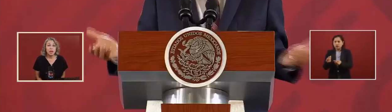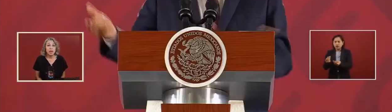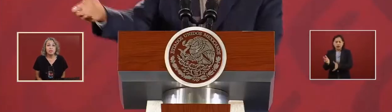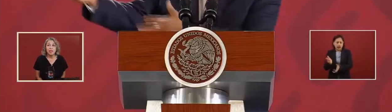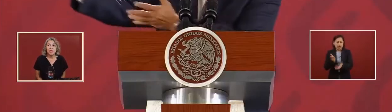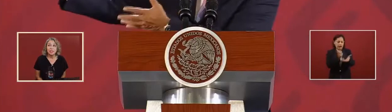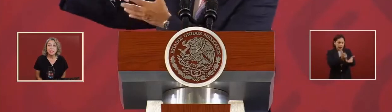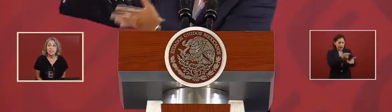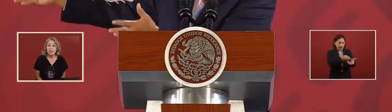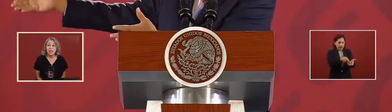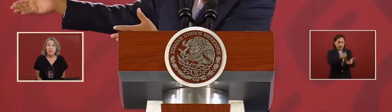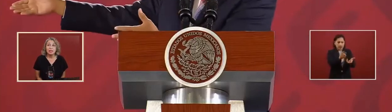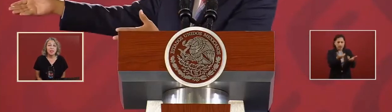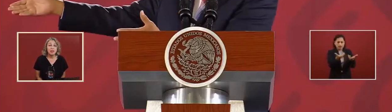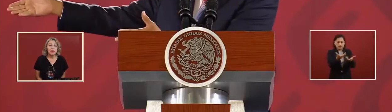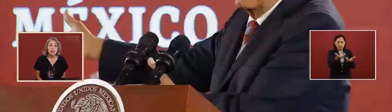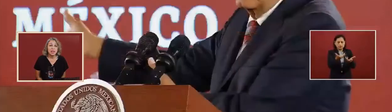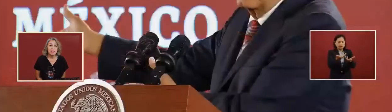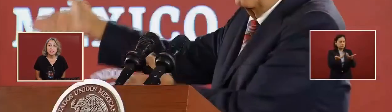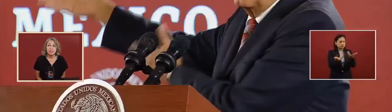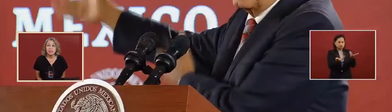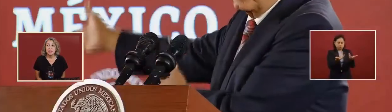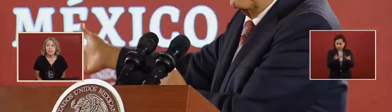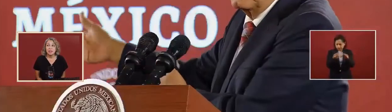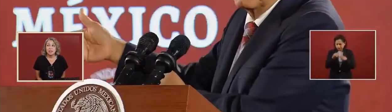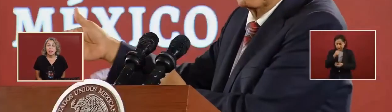is a judgment.